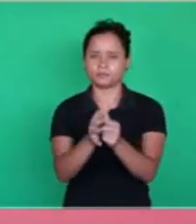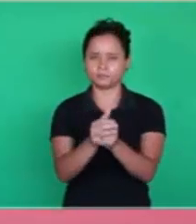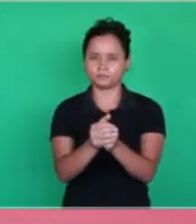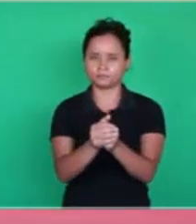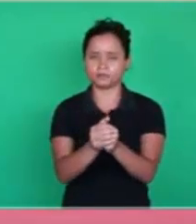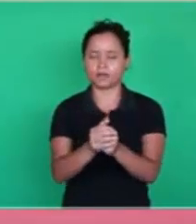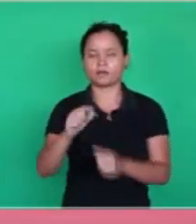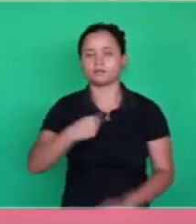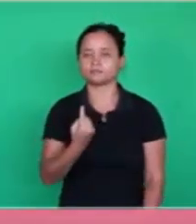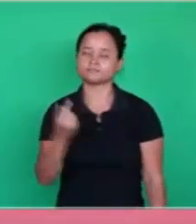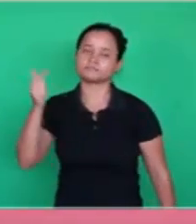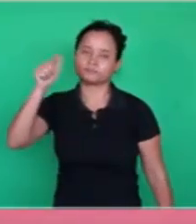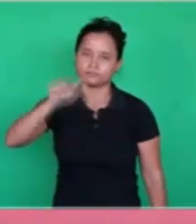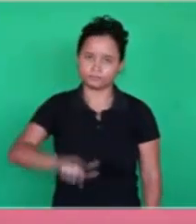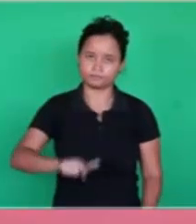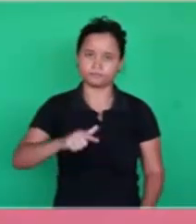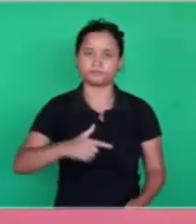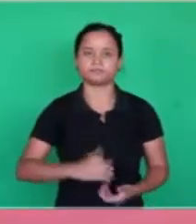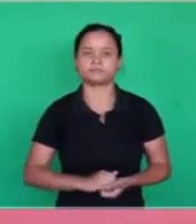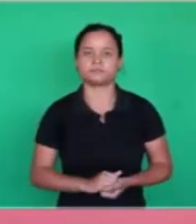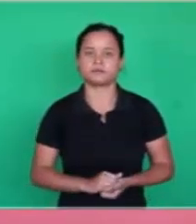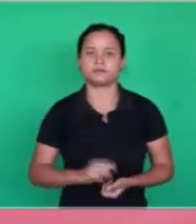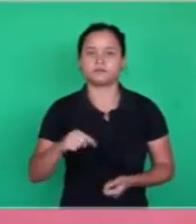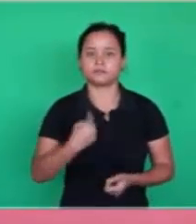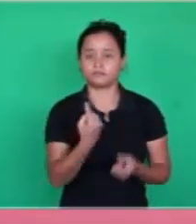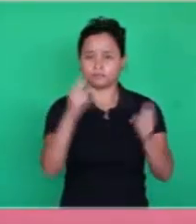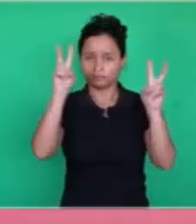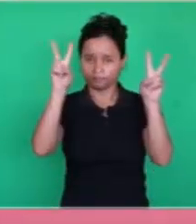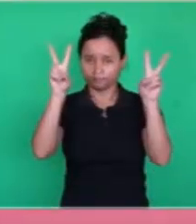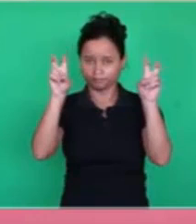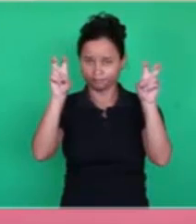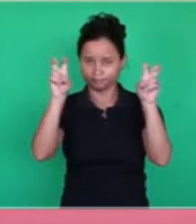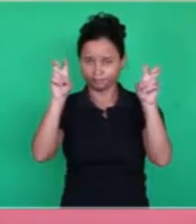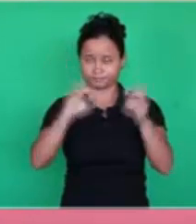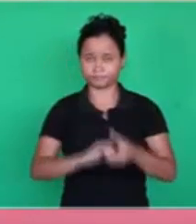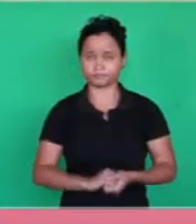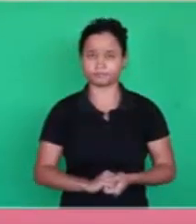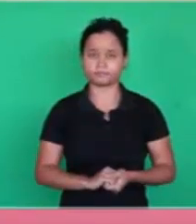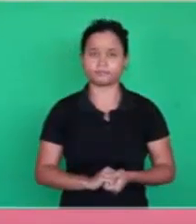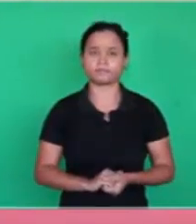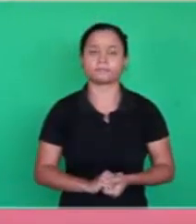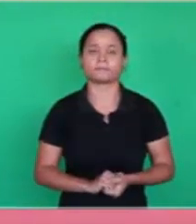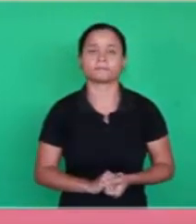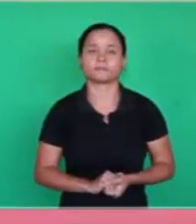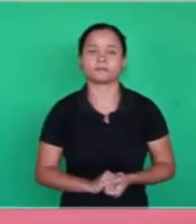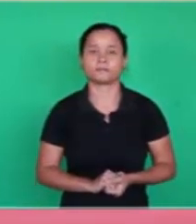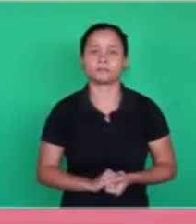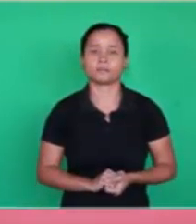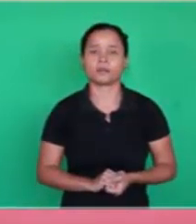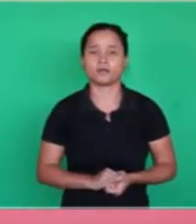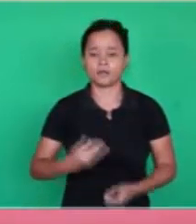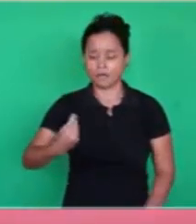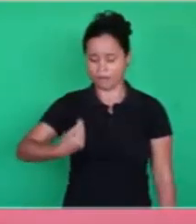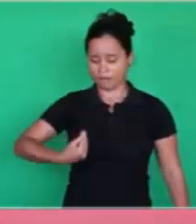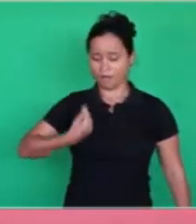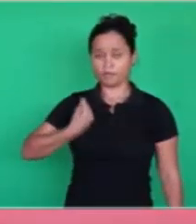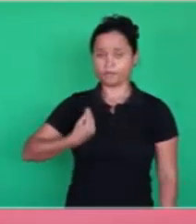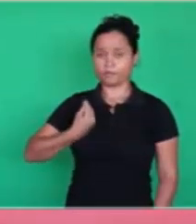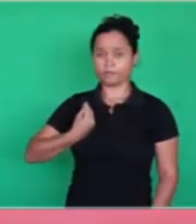Brothers, we're back. And our topic is the life in the Word.